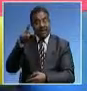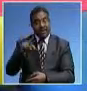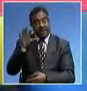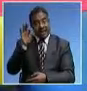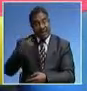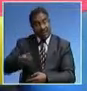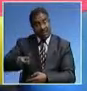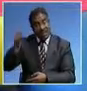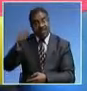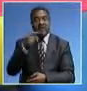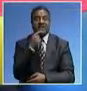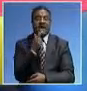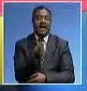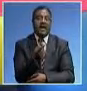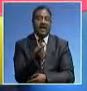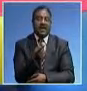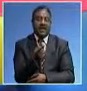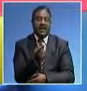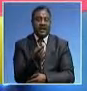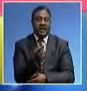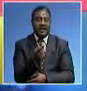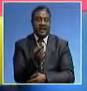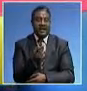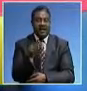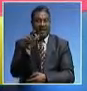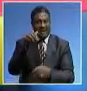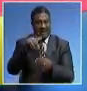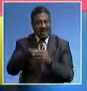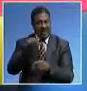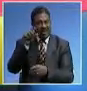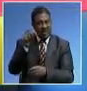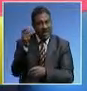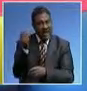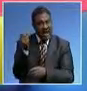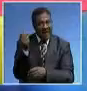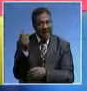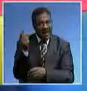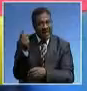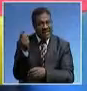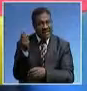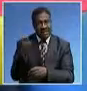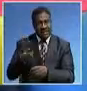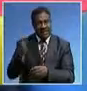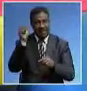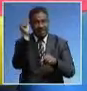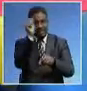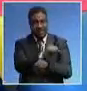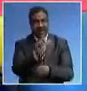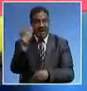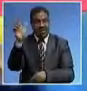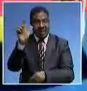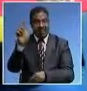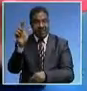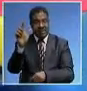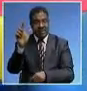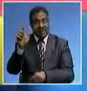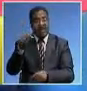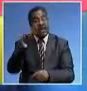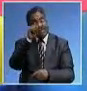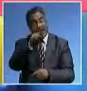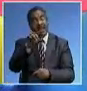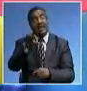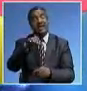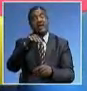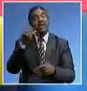Presidents, in 2011, when they defeated MMD, they petitioned all the seats of